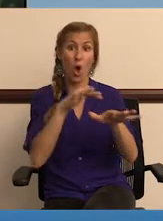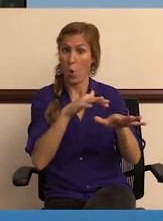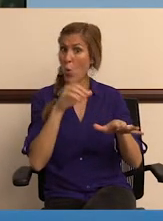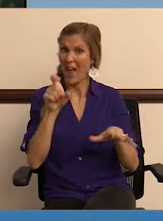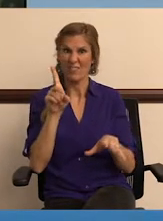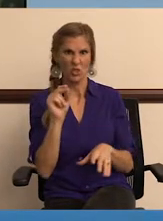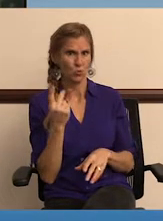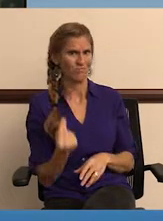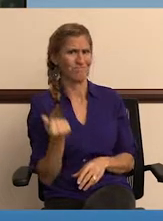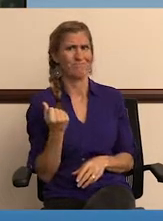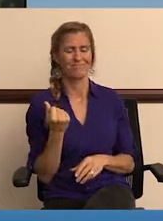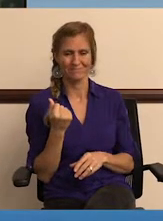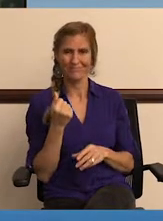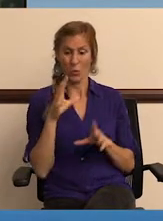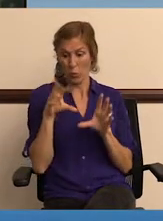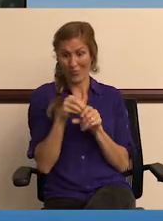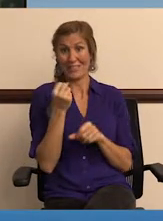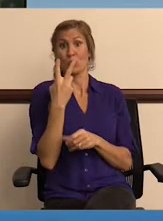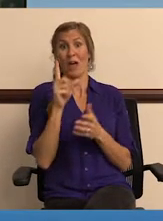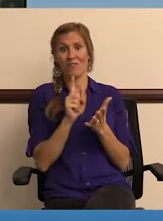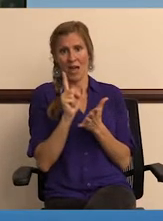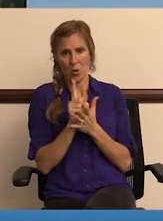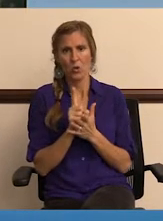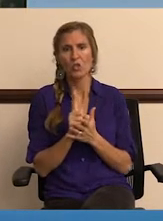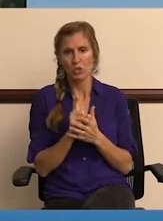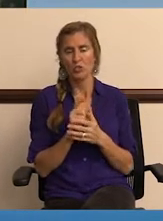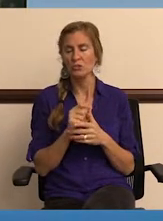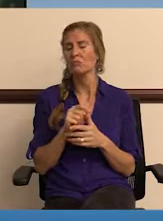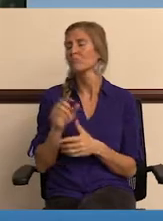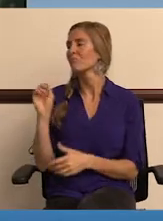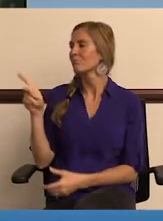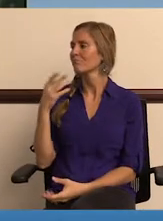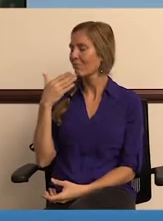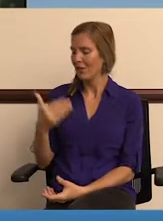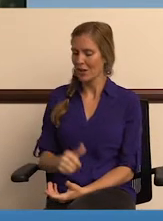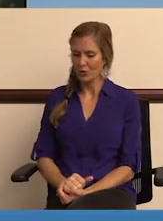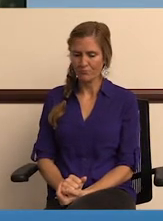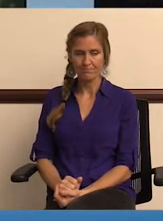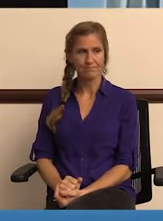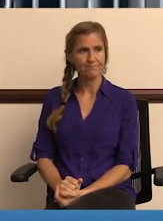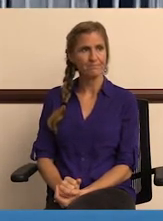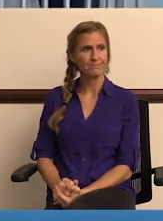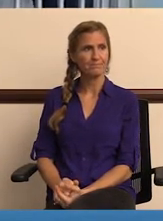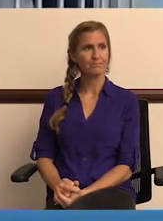Regulatory signs, we have to inspect them within 12 hours, I think. Good.